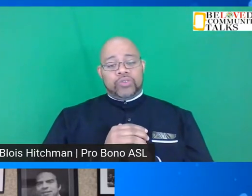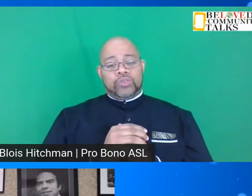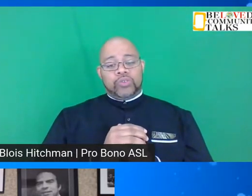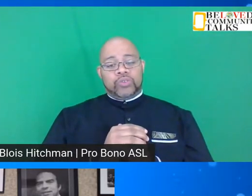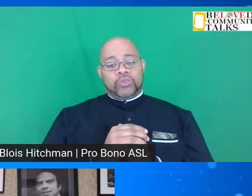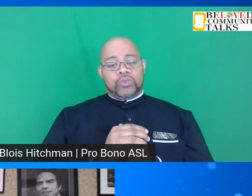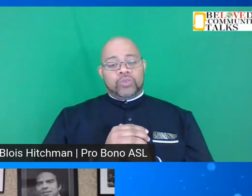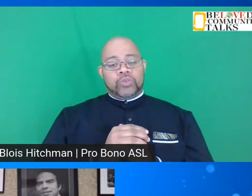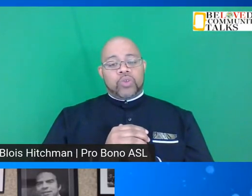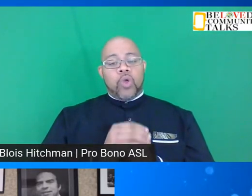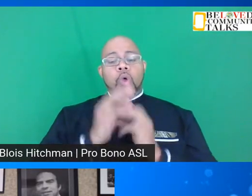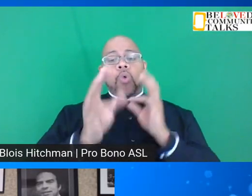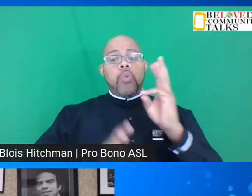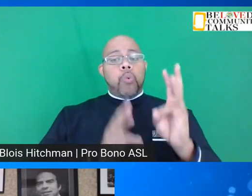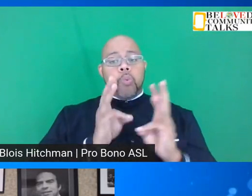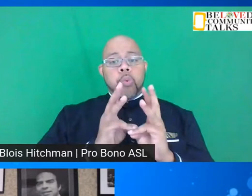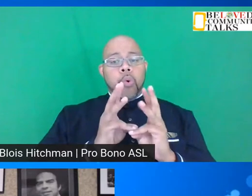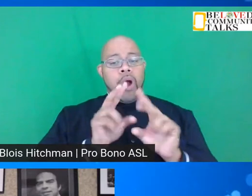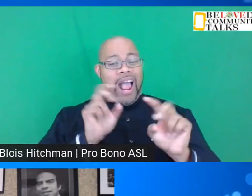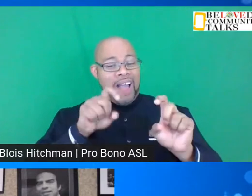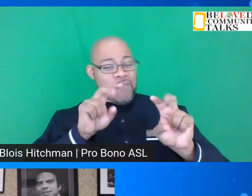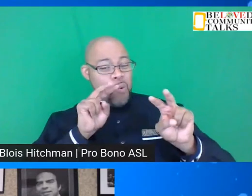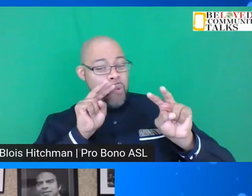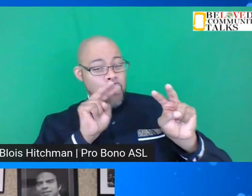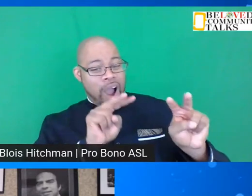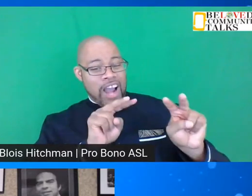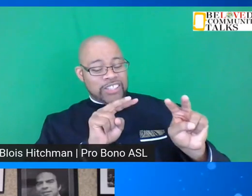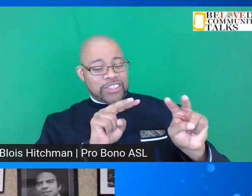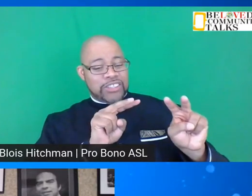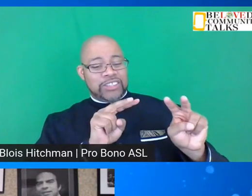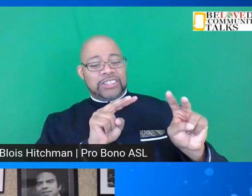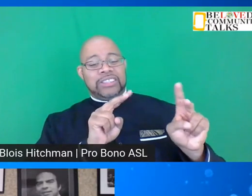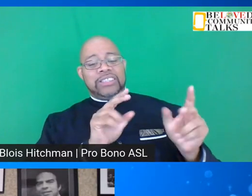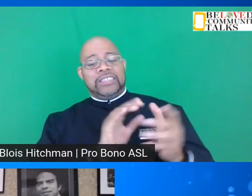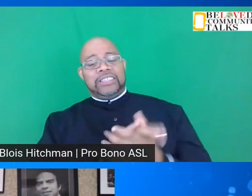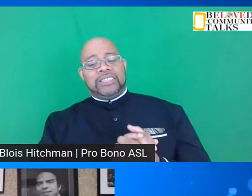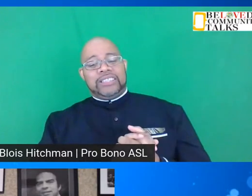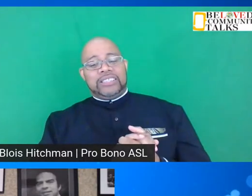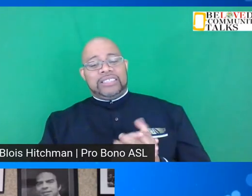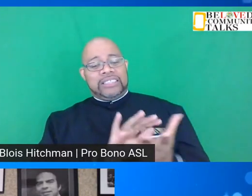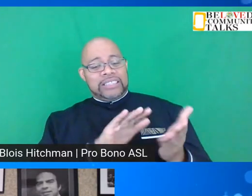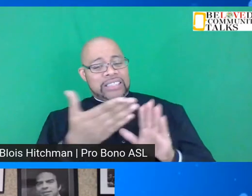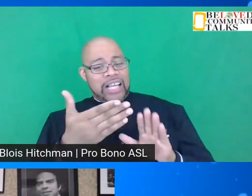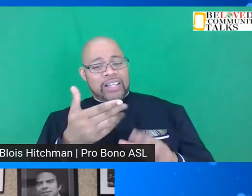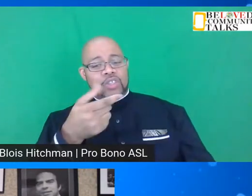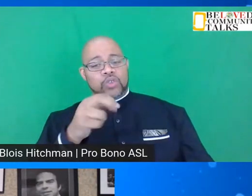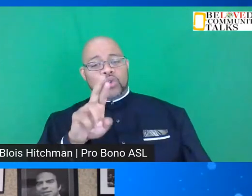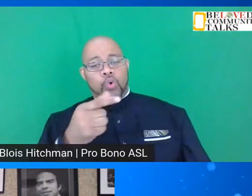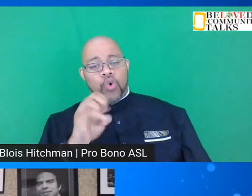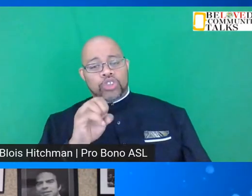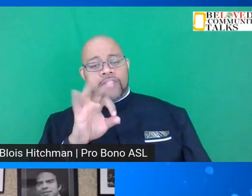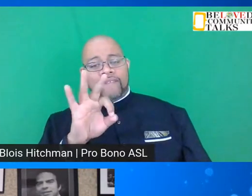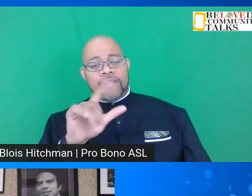The world having to watch the death of George Floyd.